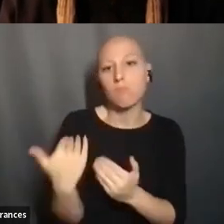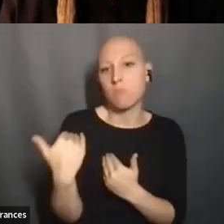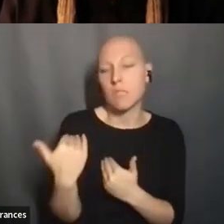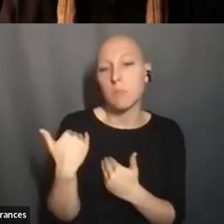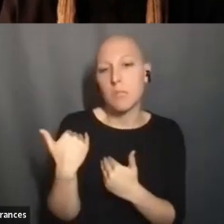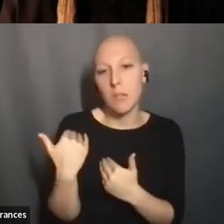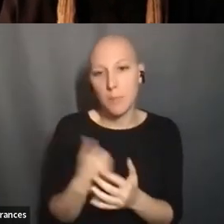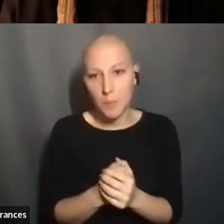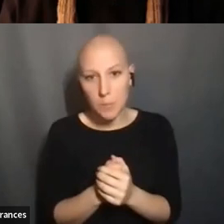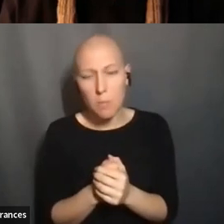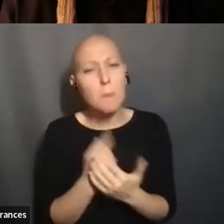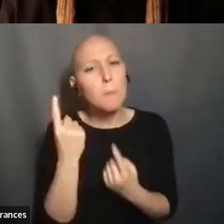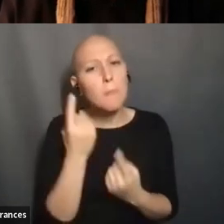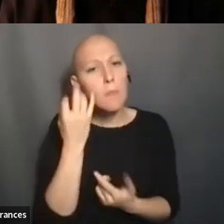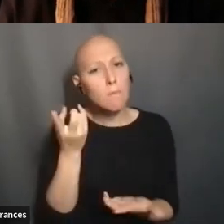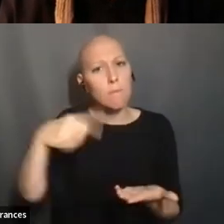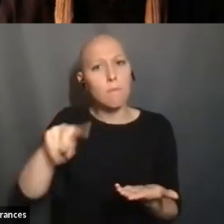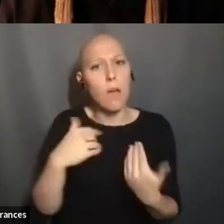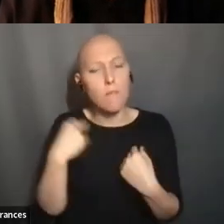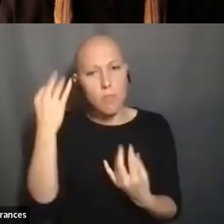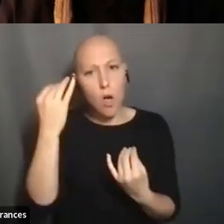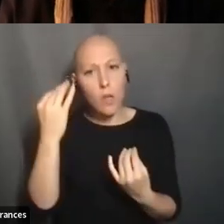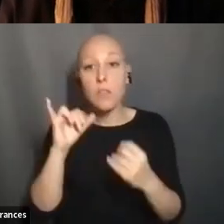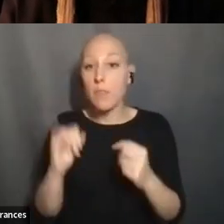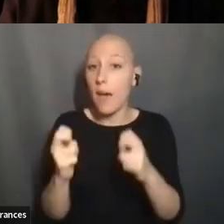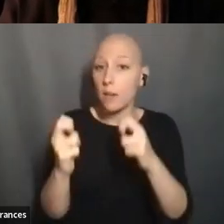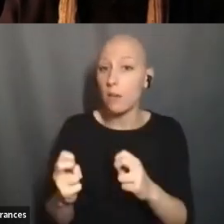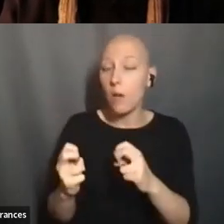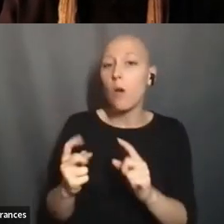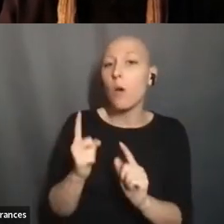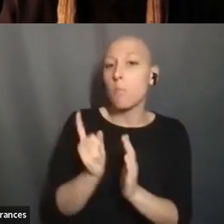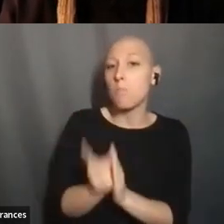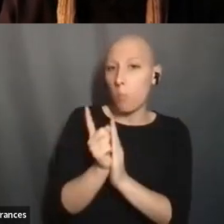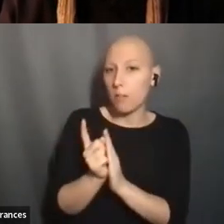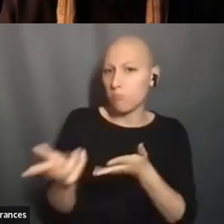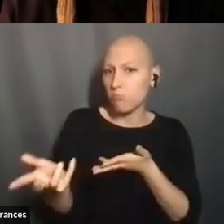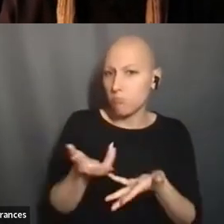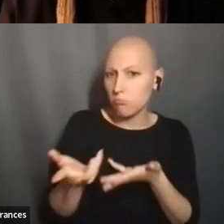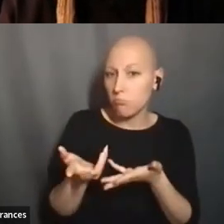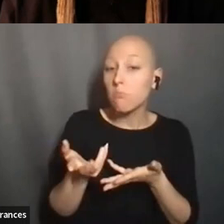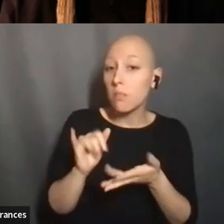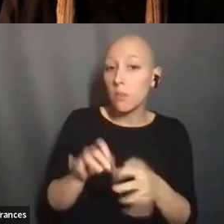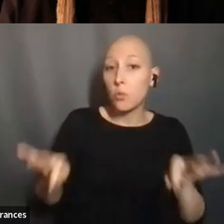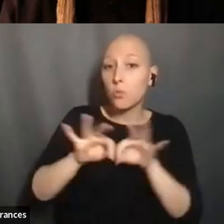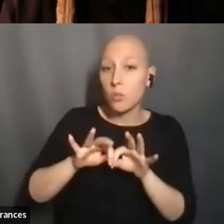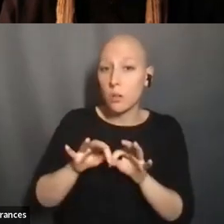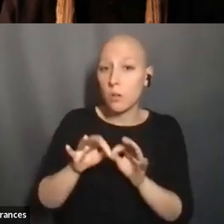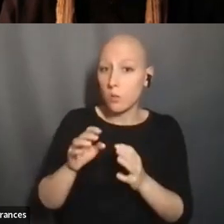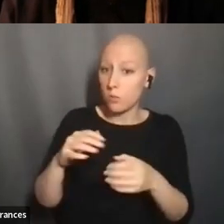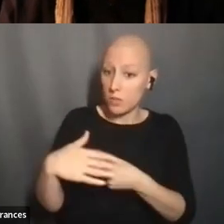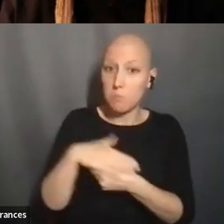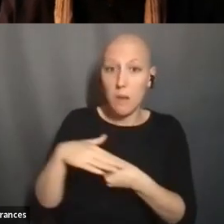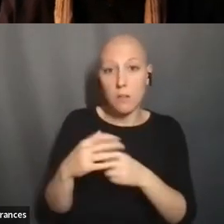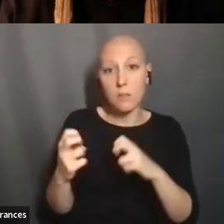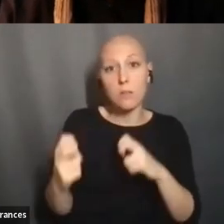HAVE ANY THOUGHTS ON THAT, OF THAT POINT OF ENCOUNTER AS A CRITICAL SPACE IN WHICH IN WHICH THESE